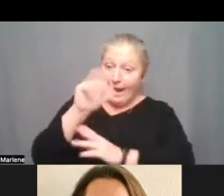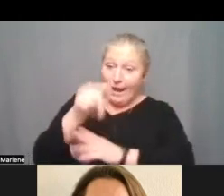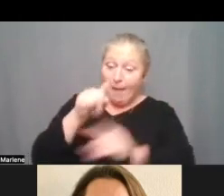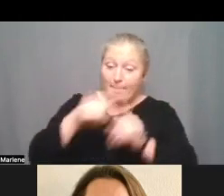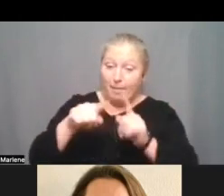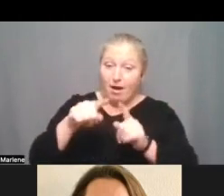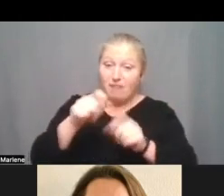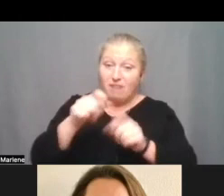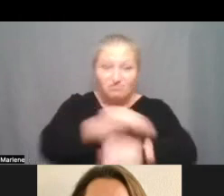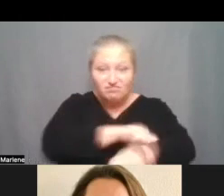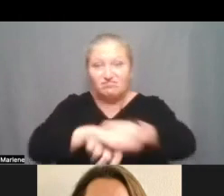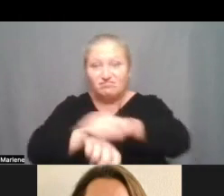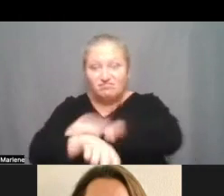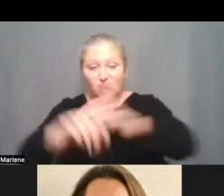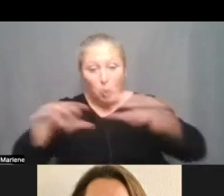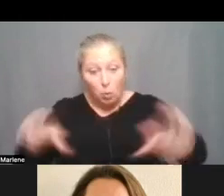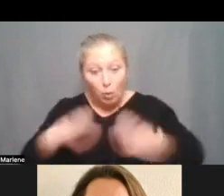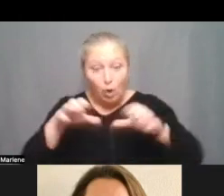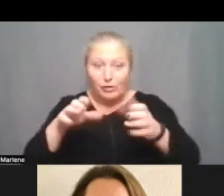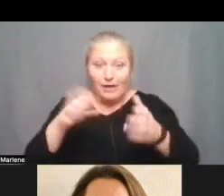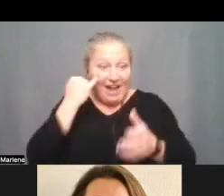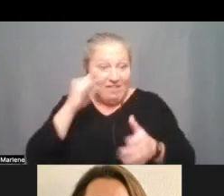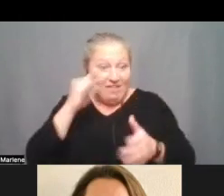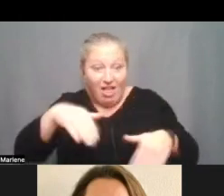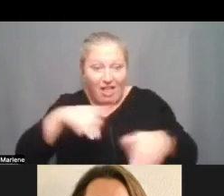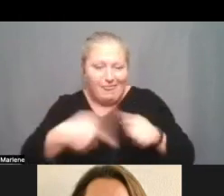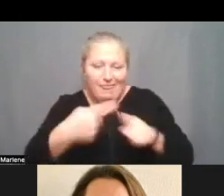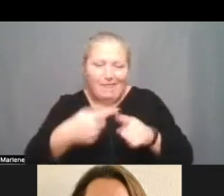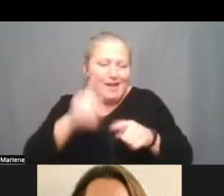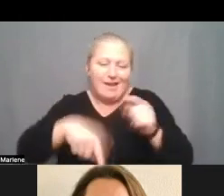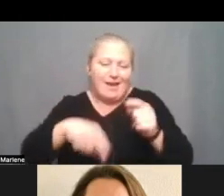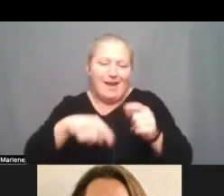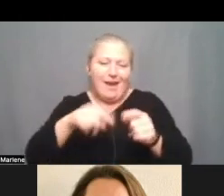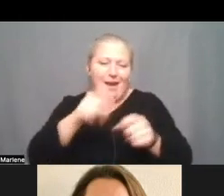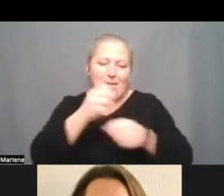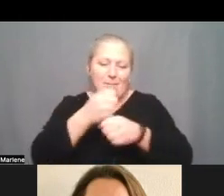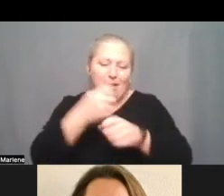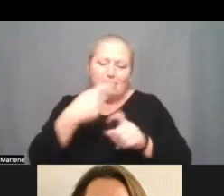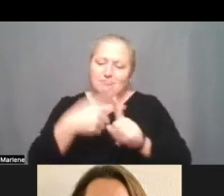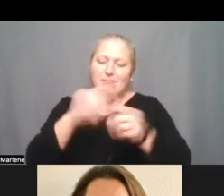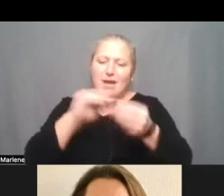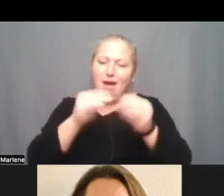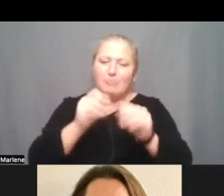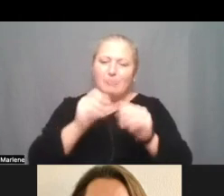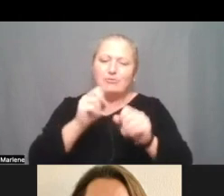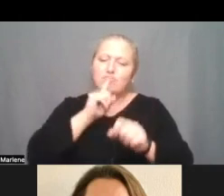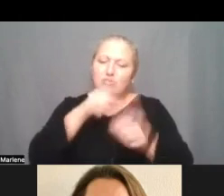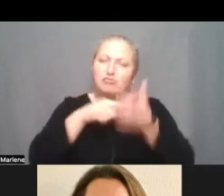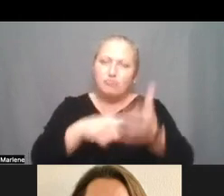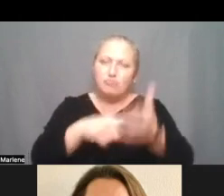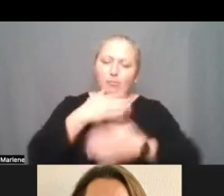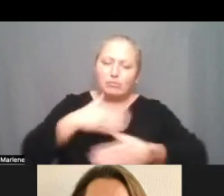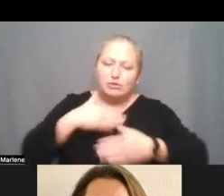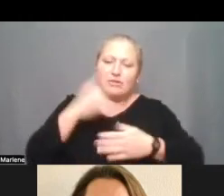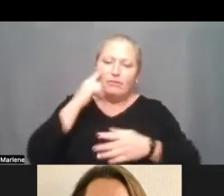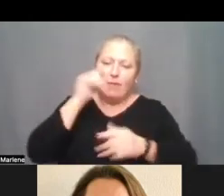the work you know those numbers aren't going to happen so i think we really should show appreciation to everybody involved to making those numbers happen